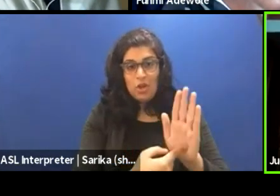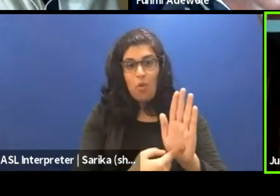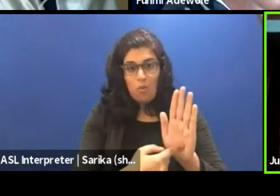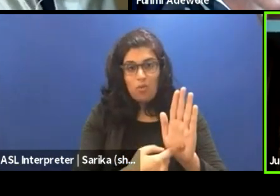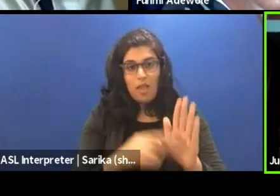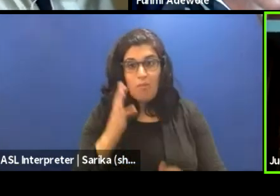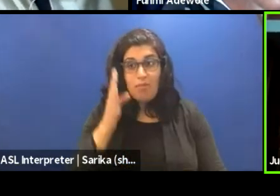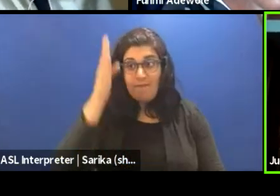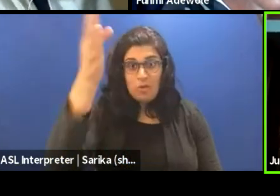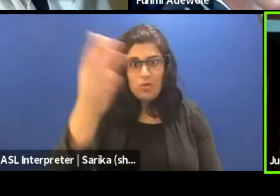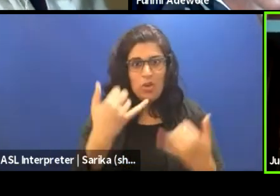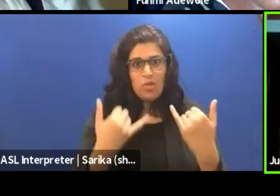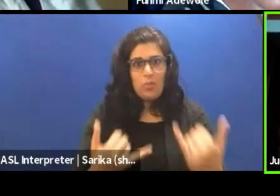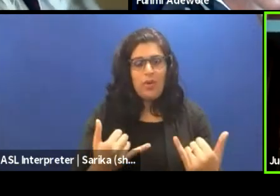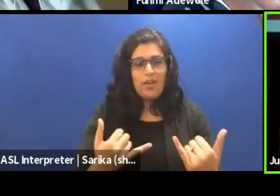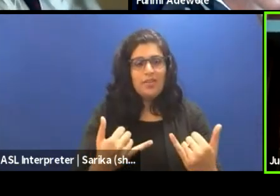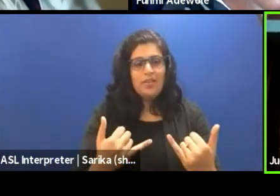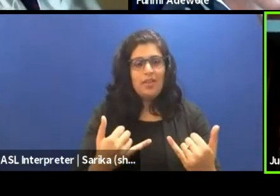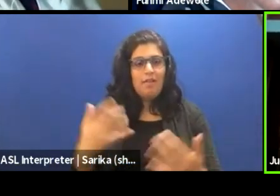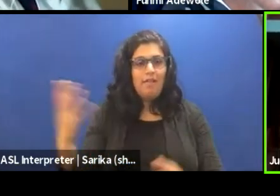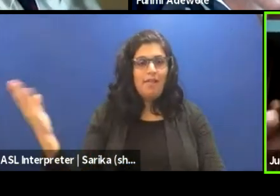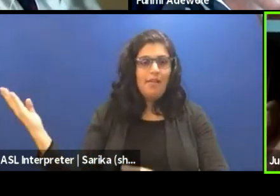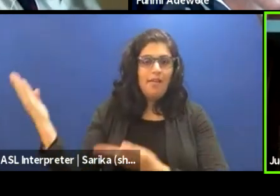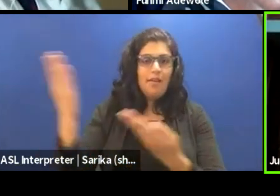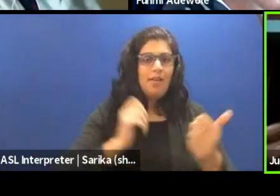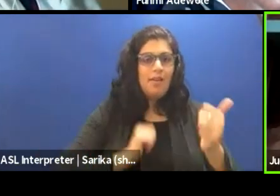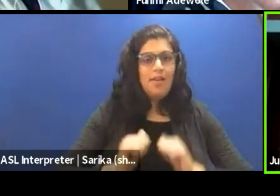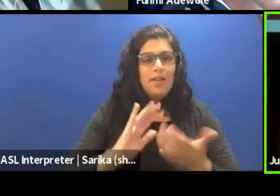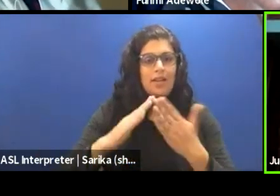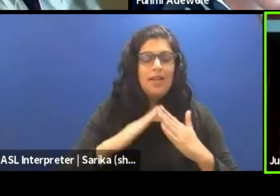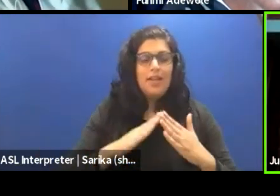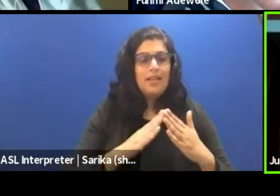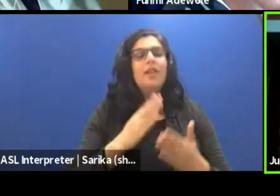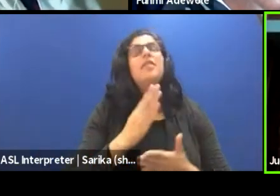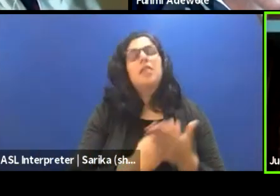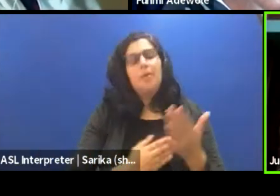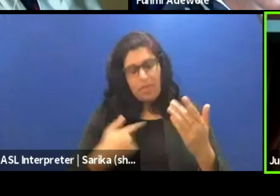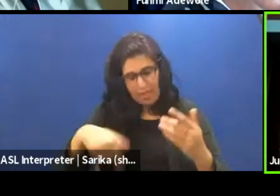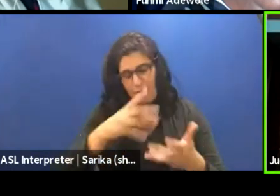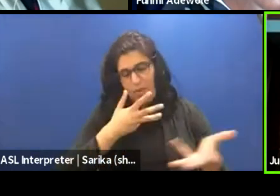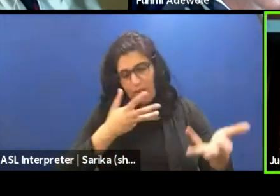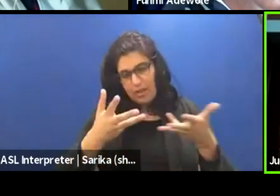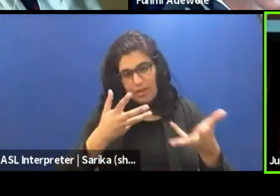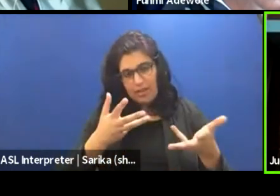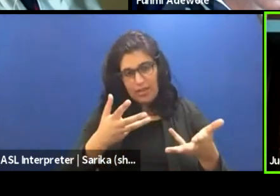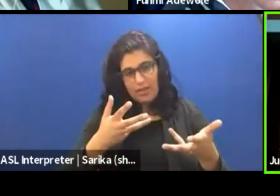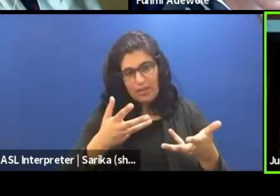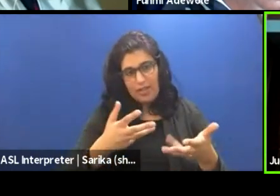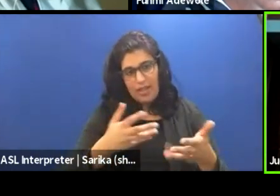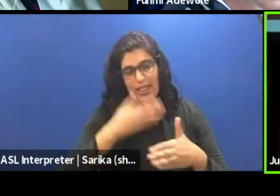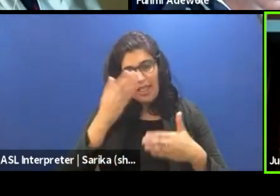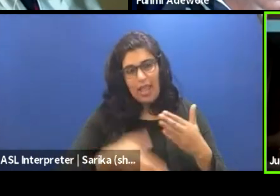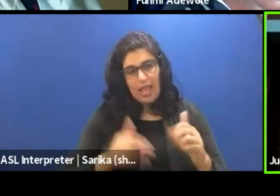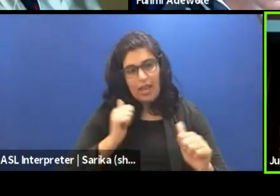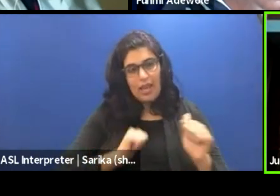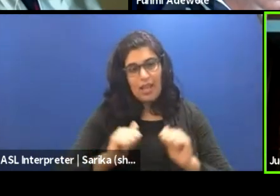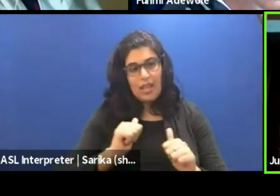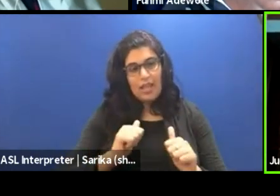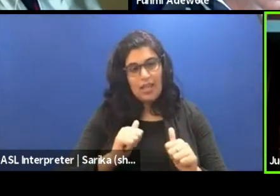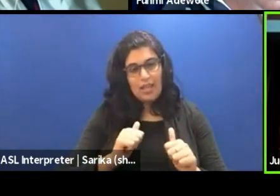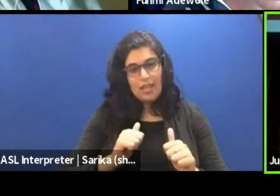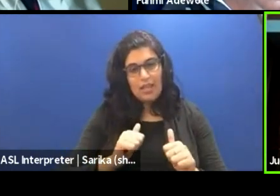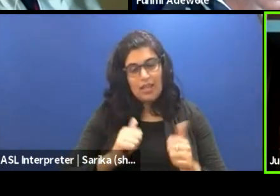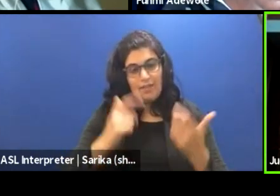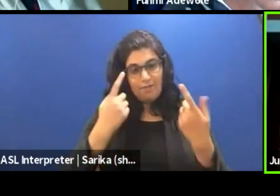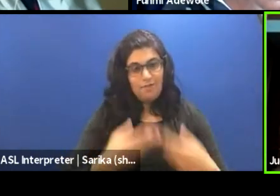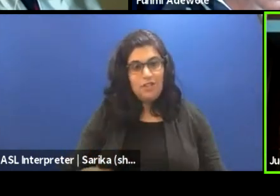the present. And when we brought that into the community, some of them engaged with us. at the end of the play, I remember the performance, once it was done,